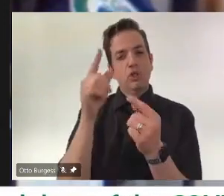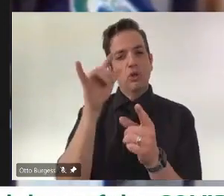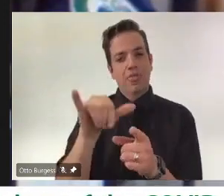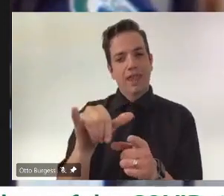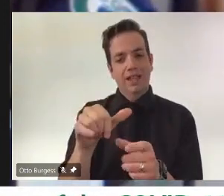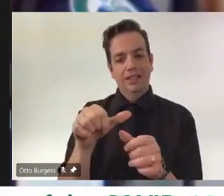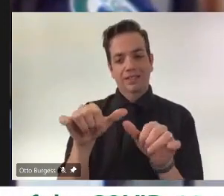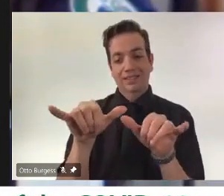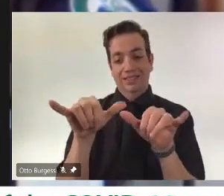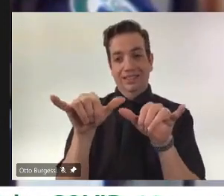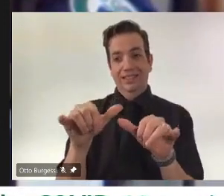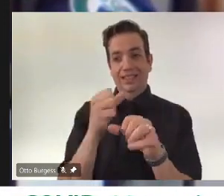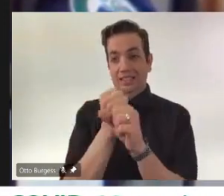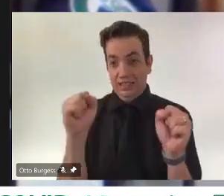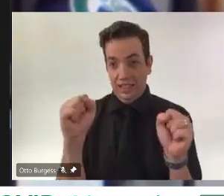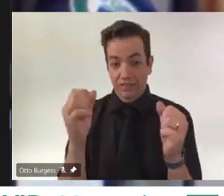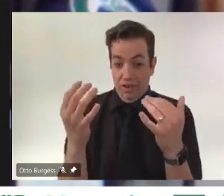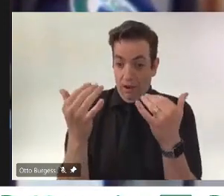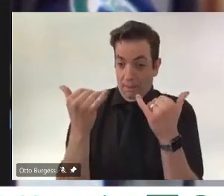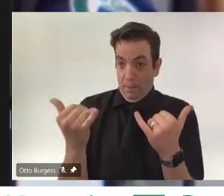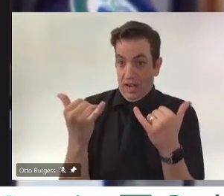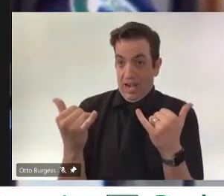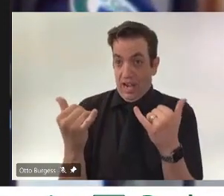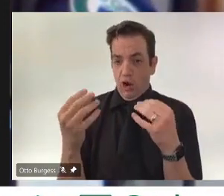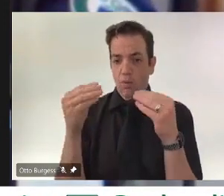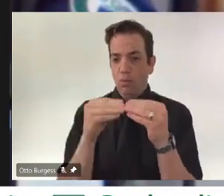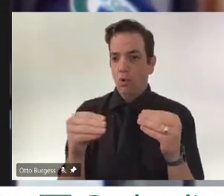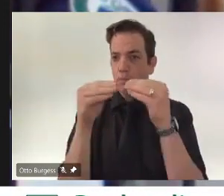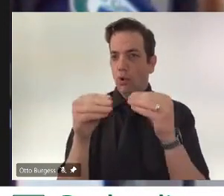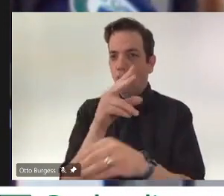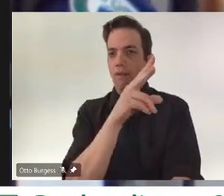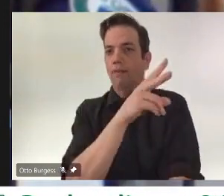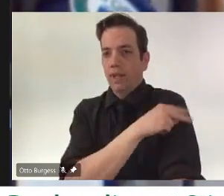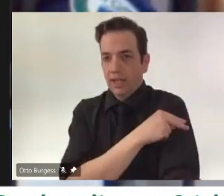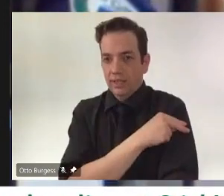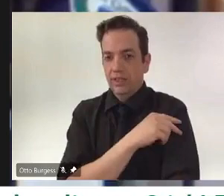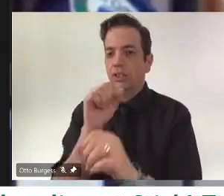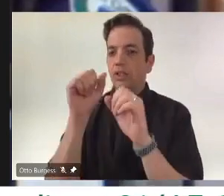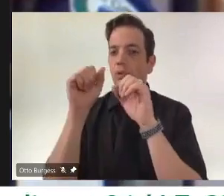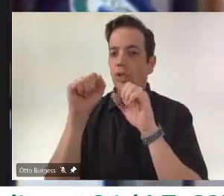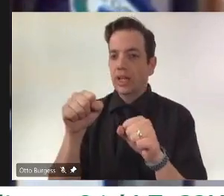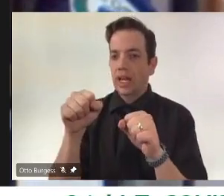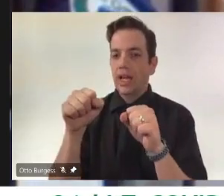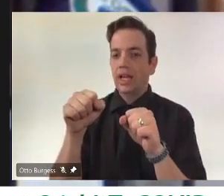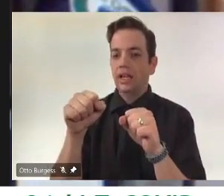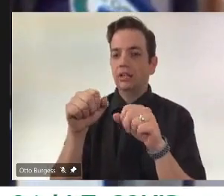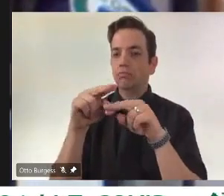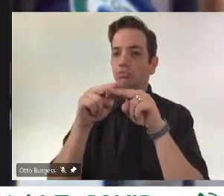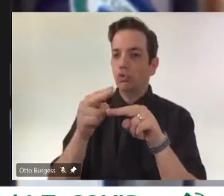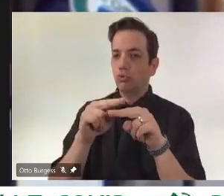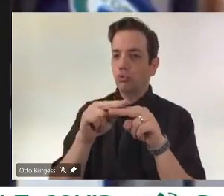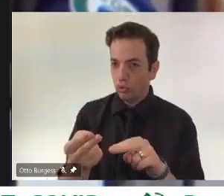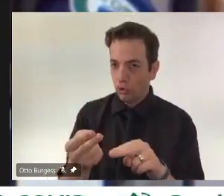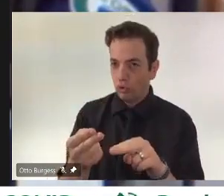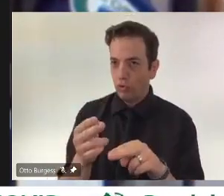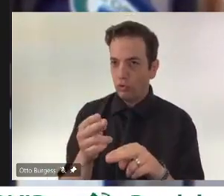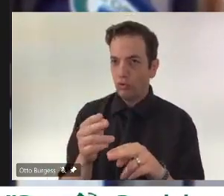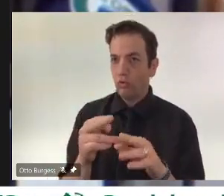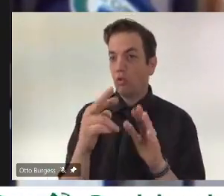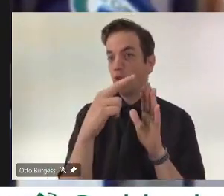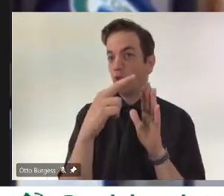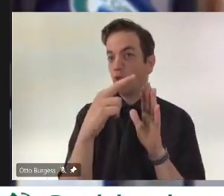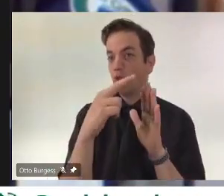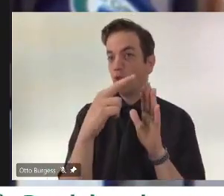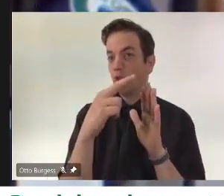the protection that vaccines are providing, we can ease those restrictions further. And we will do so in alignment with the three steps